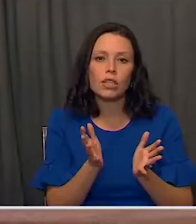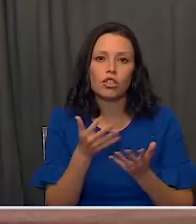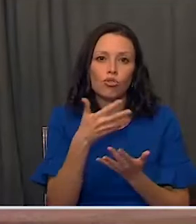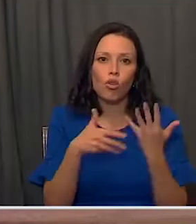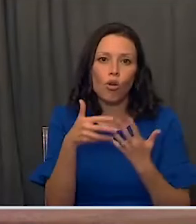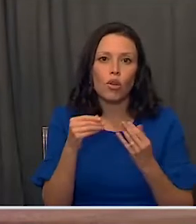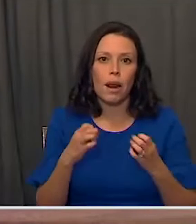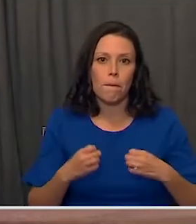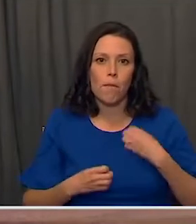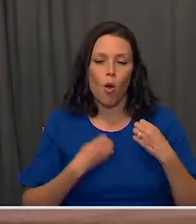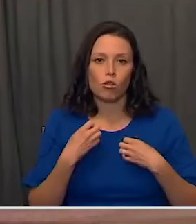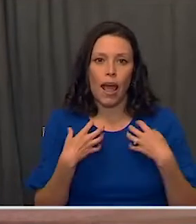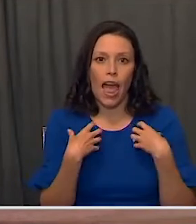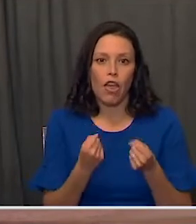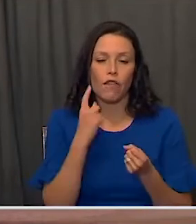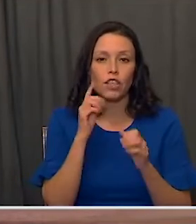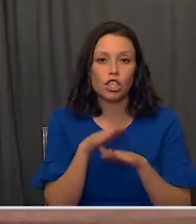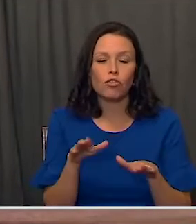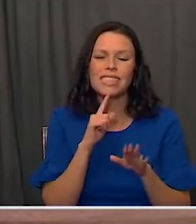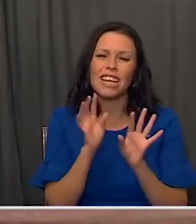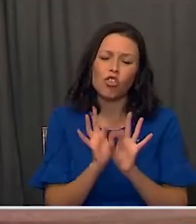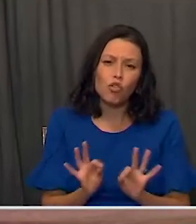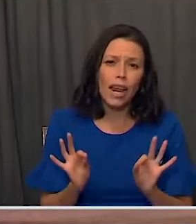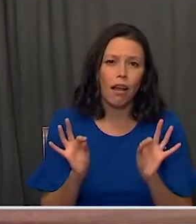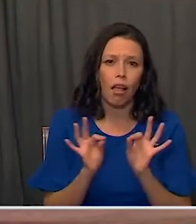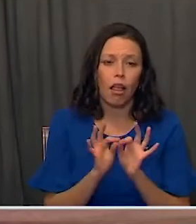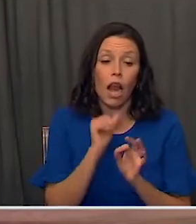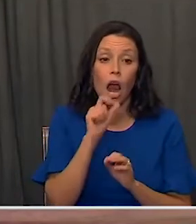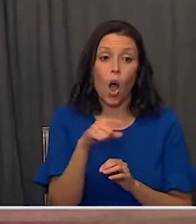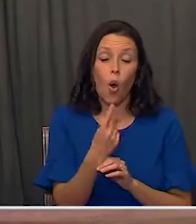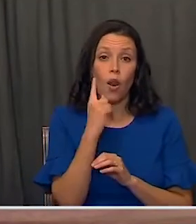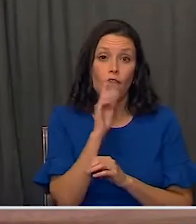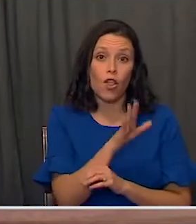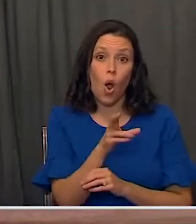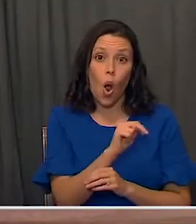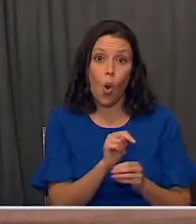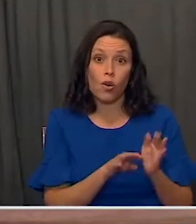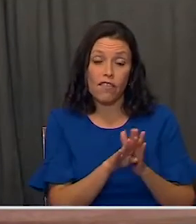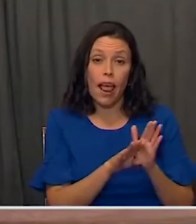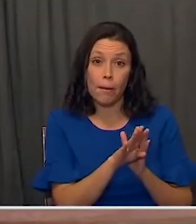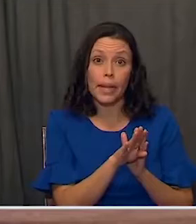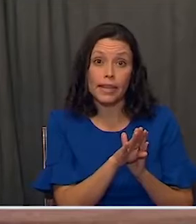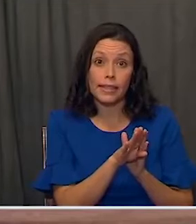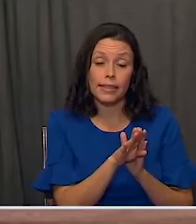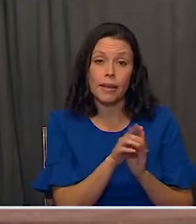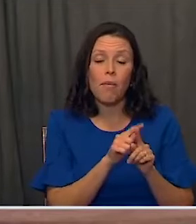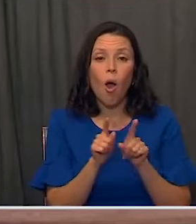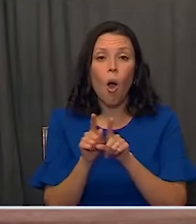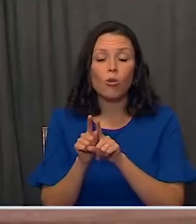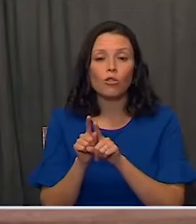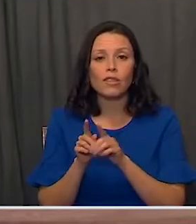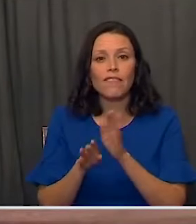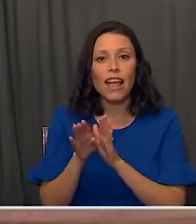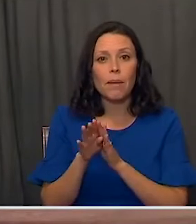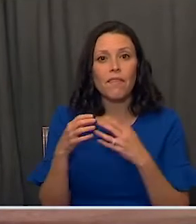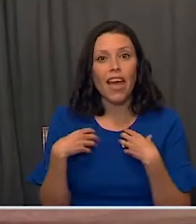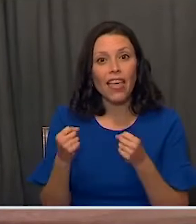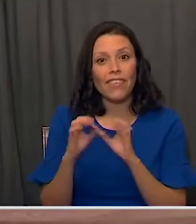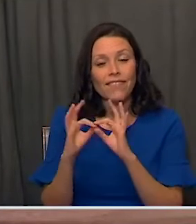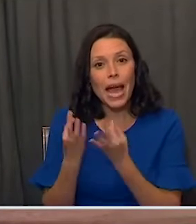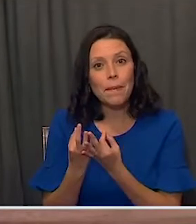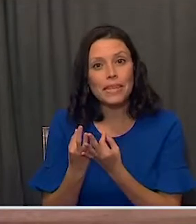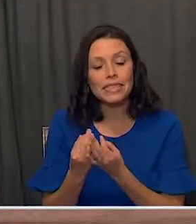social and emotional well-being of children is critical not only to their own development, but also to the development of healthy